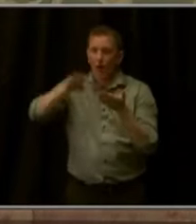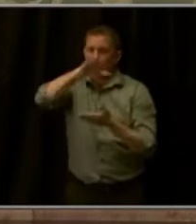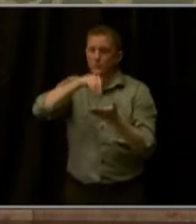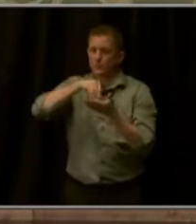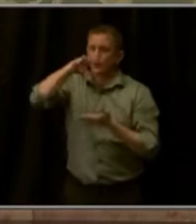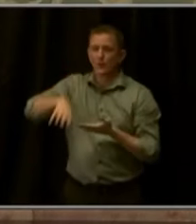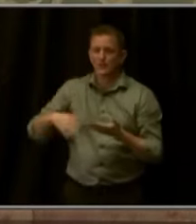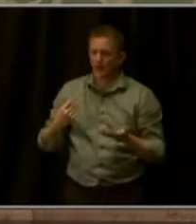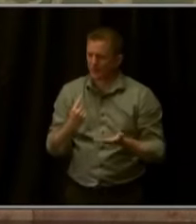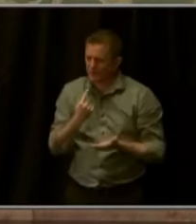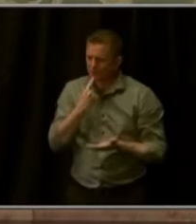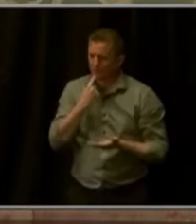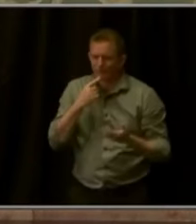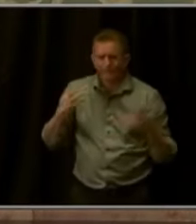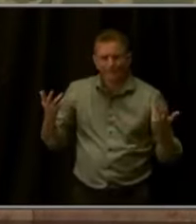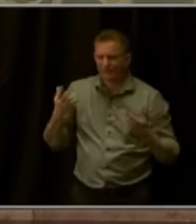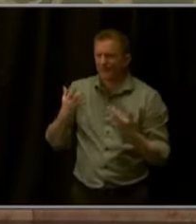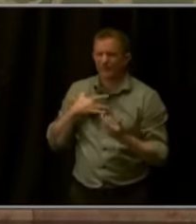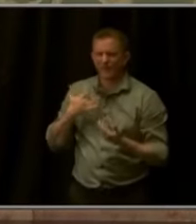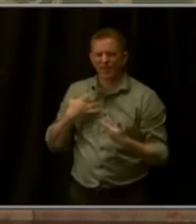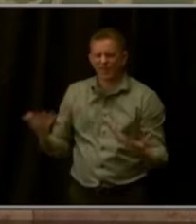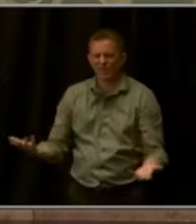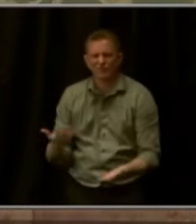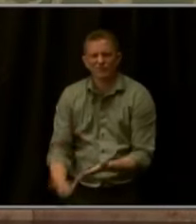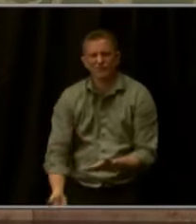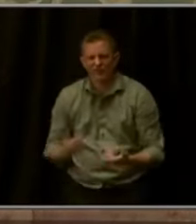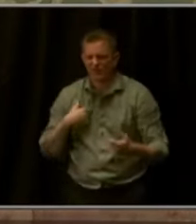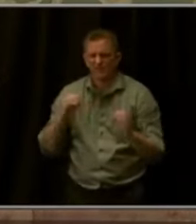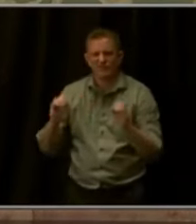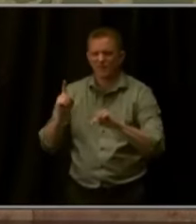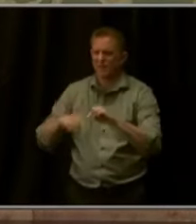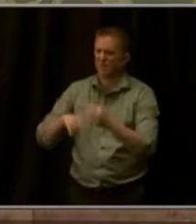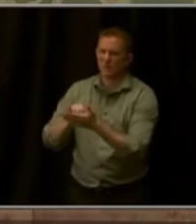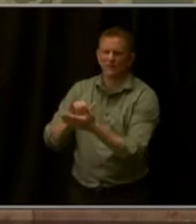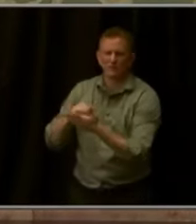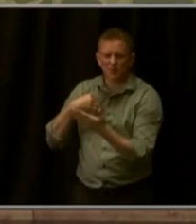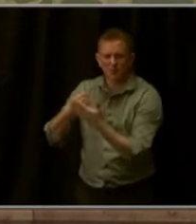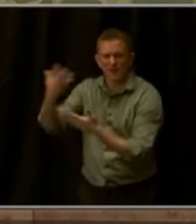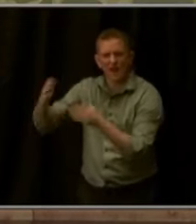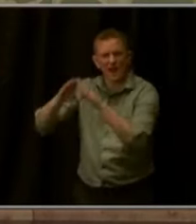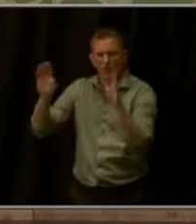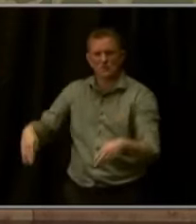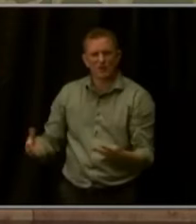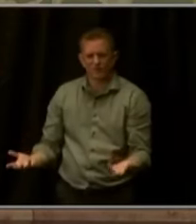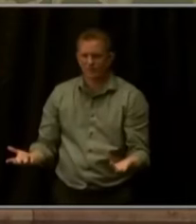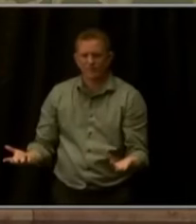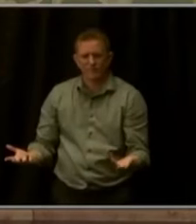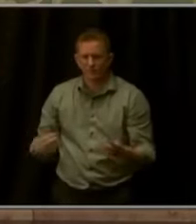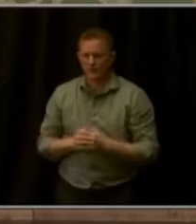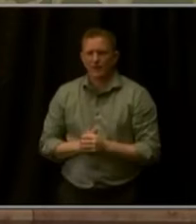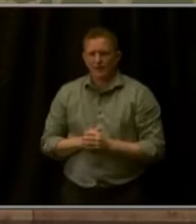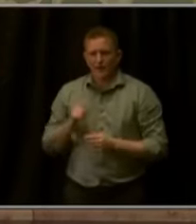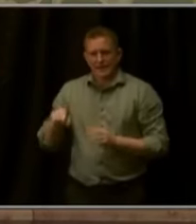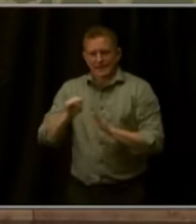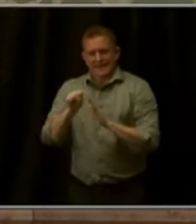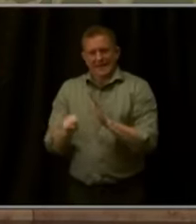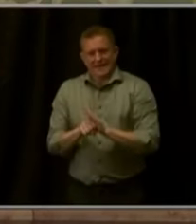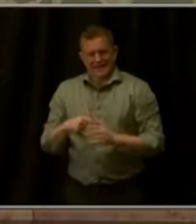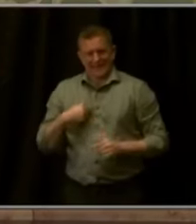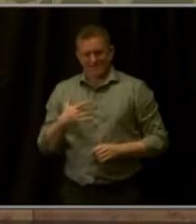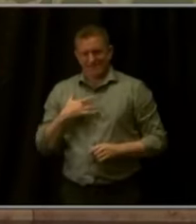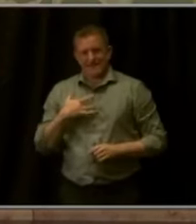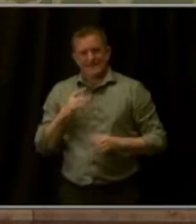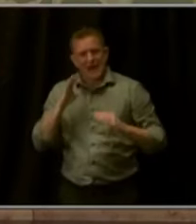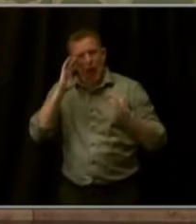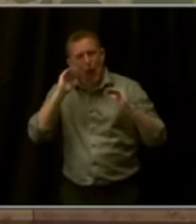don't believe that home ownership will ever be a part of their future. In our state, there's a sense of hopelessness and despair around housing